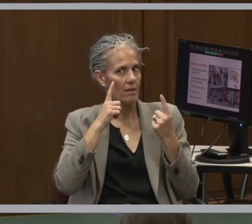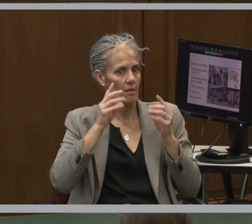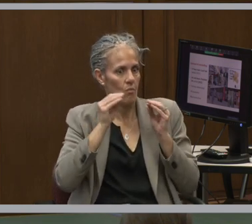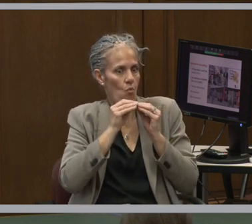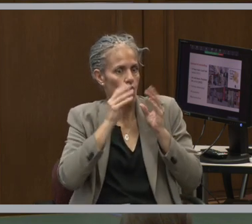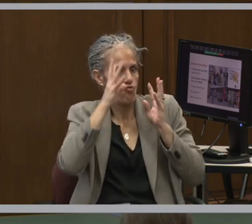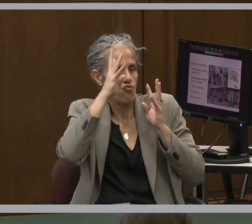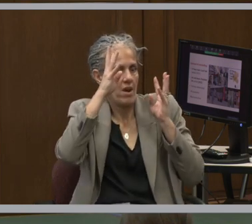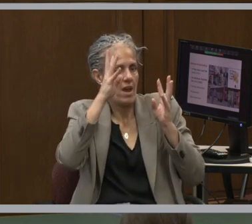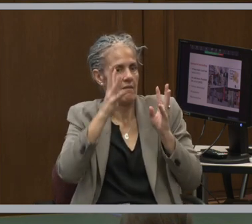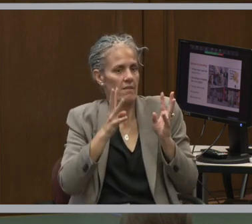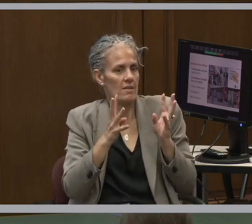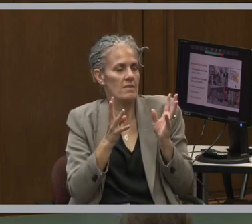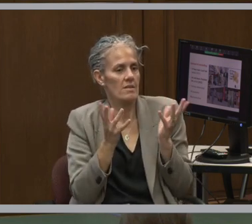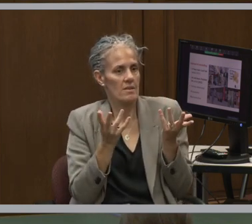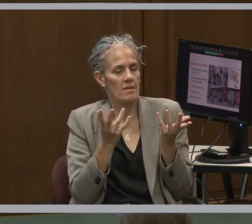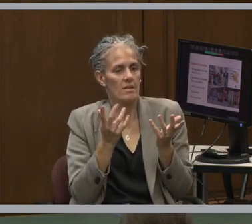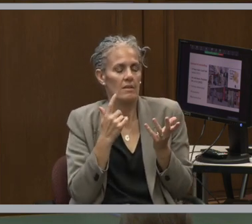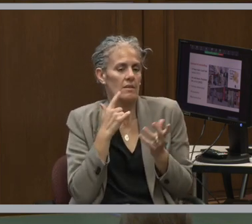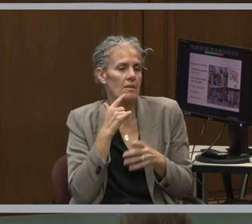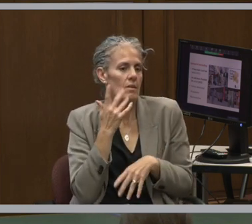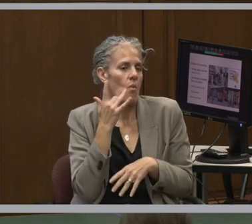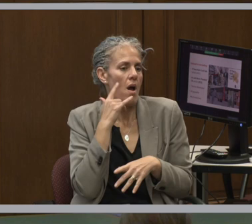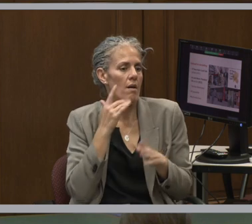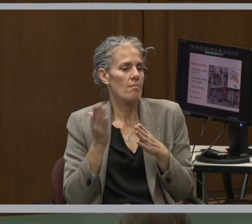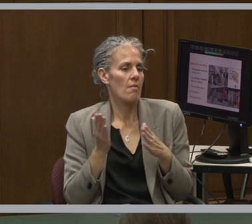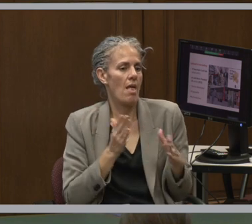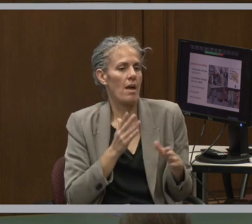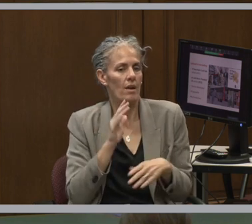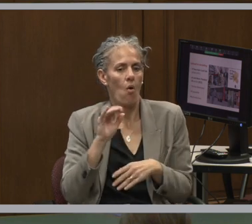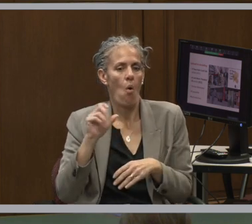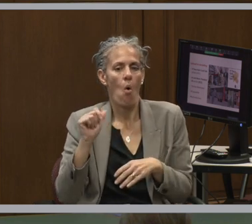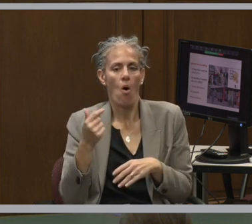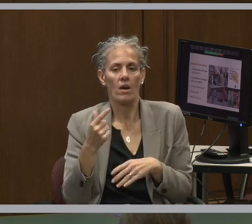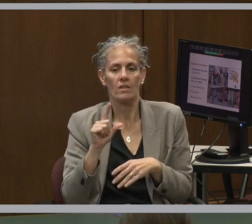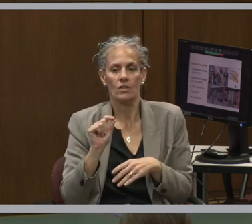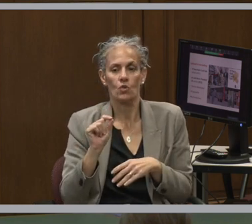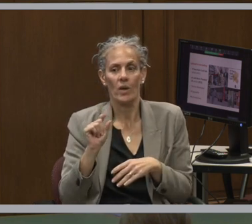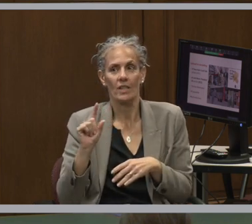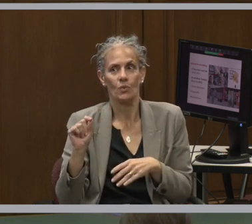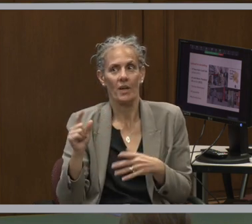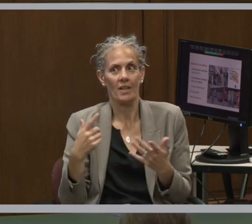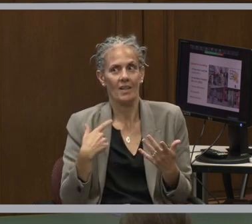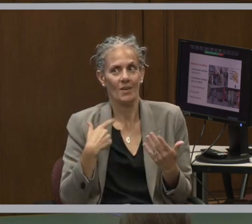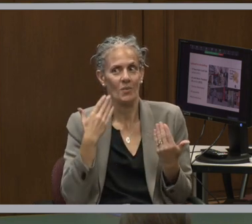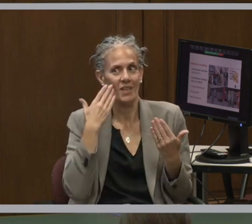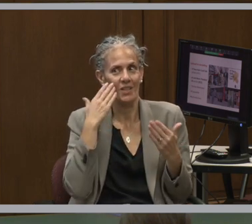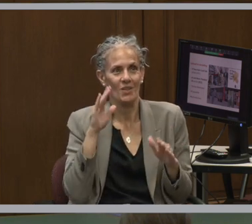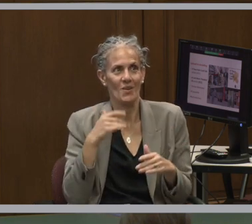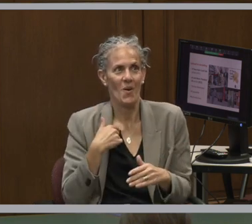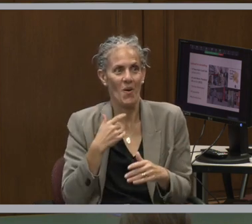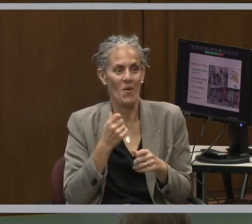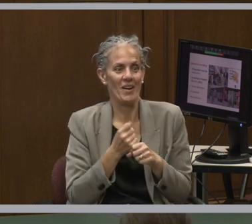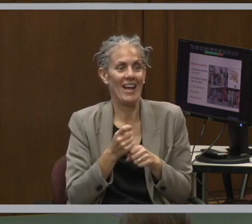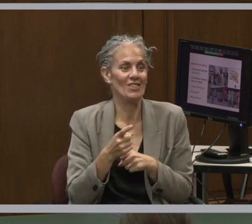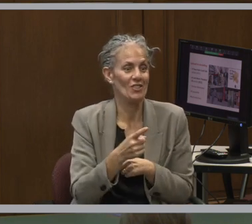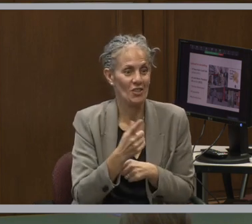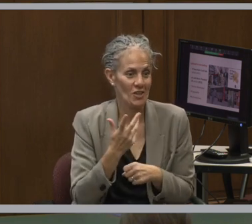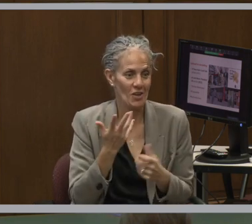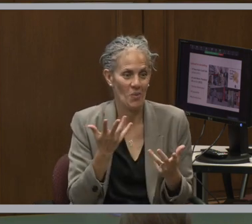because we were planning essentially in August of 2020 when we didn't really know what September of 2021 was going to look like.